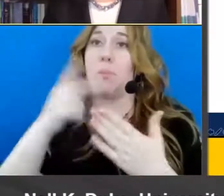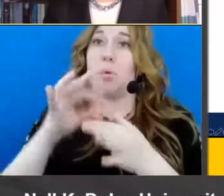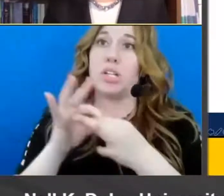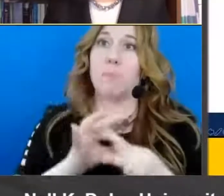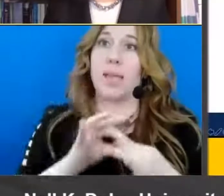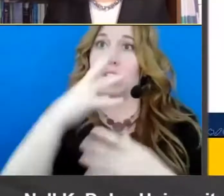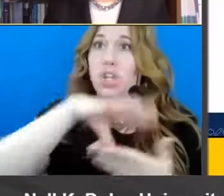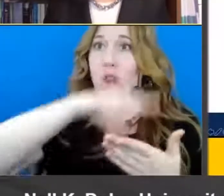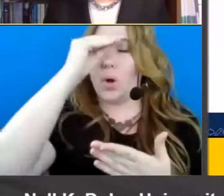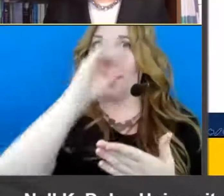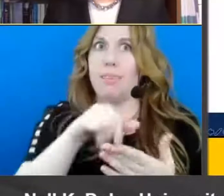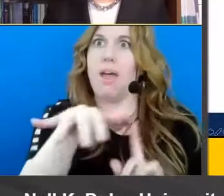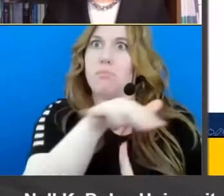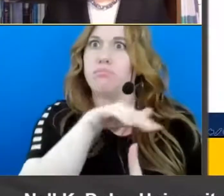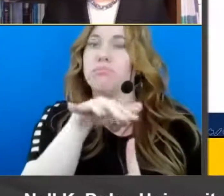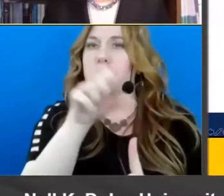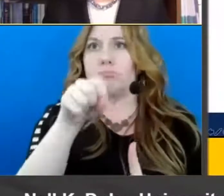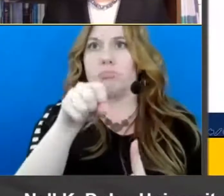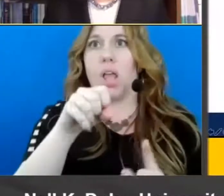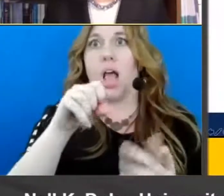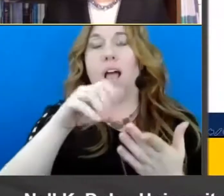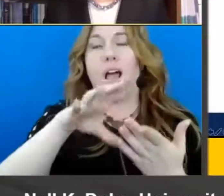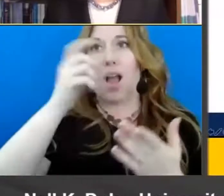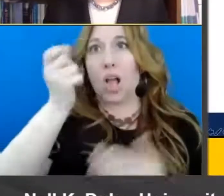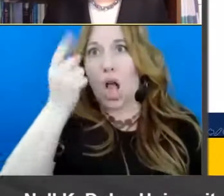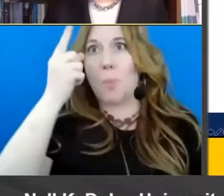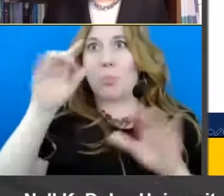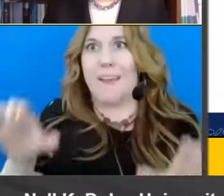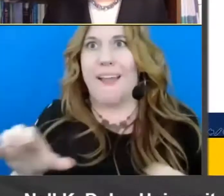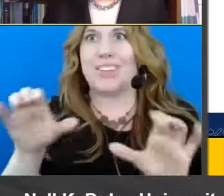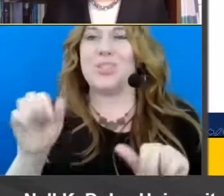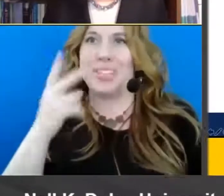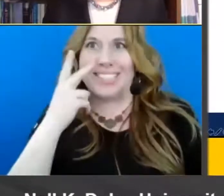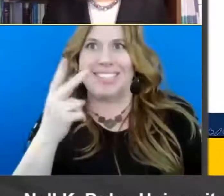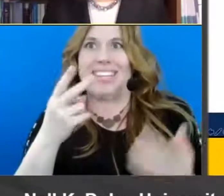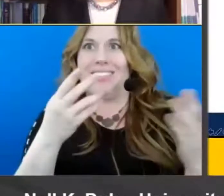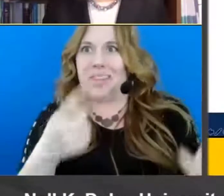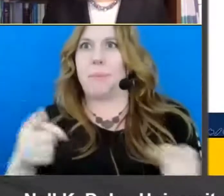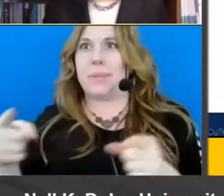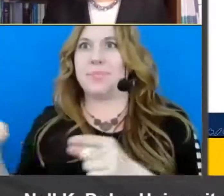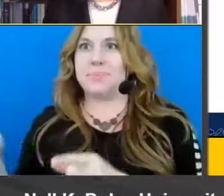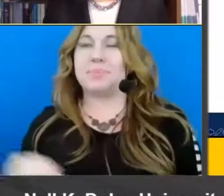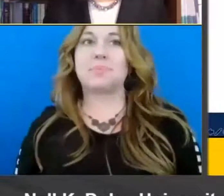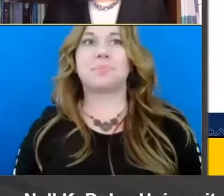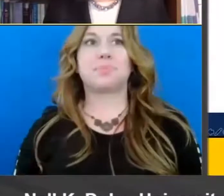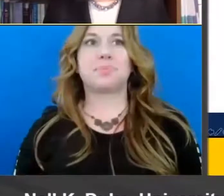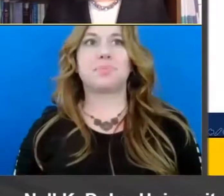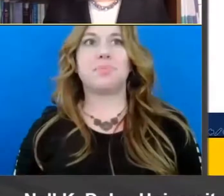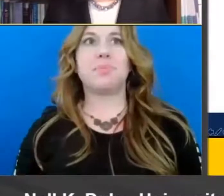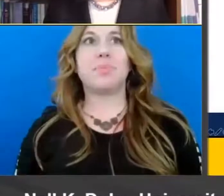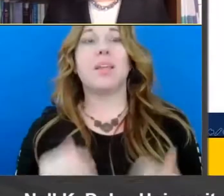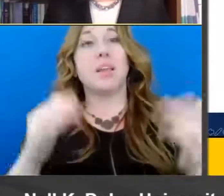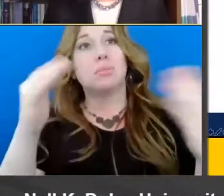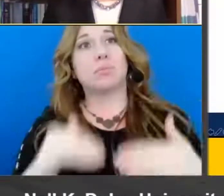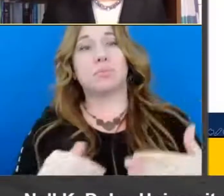where you can see comprehend compreaction in action um okay so now i'm going to move